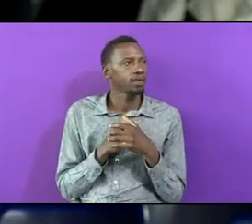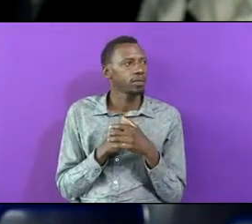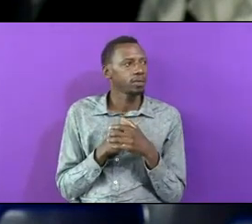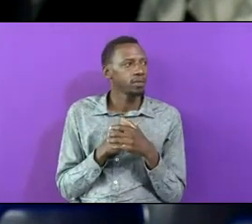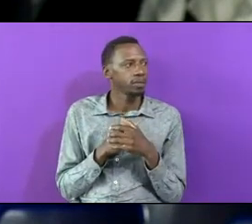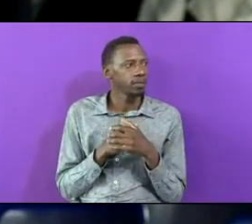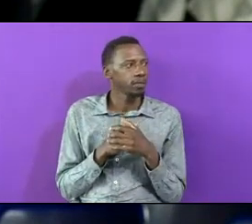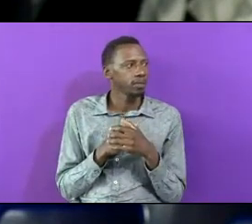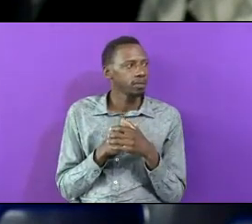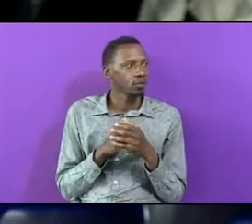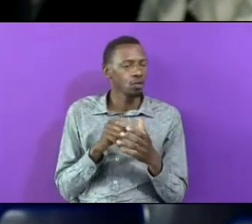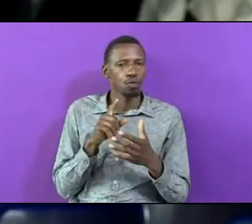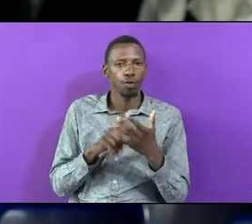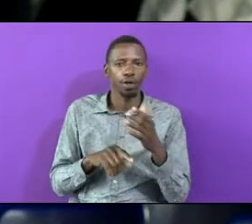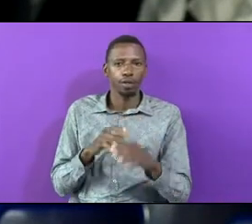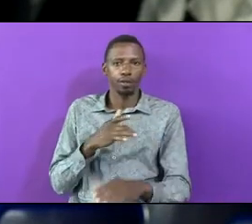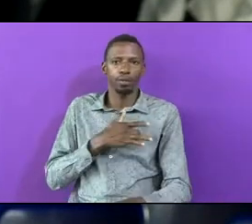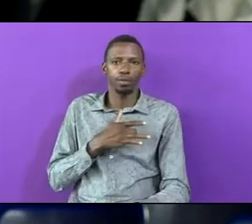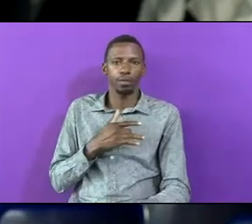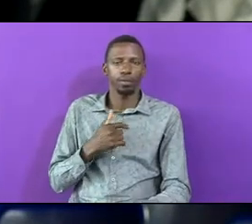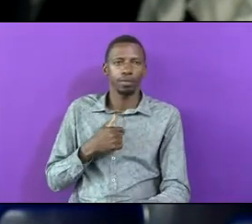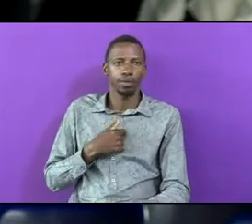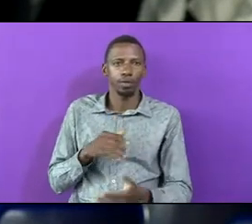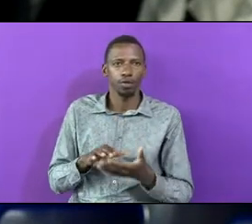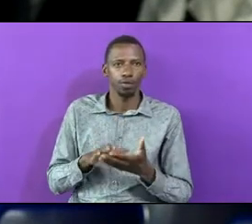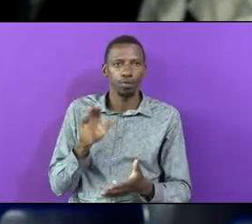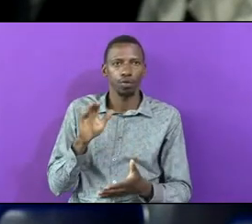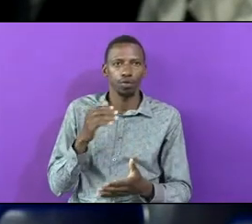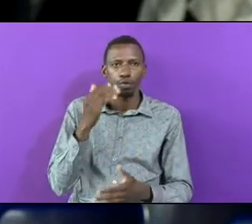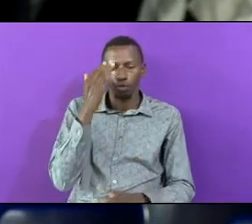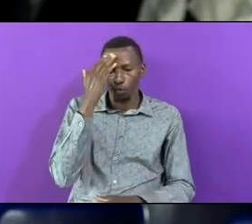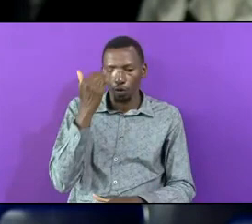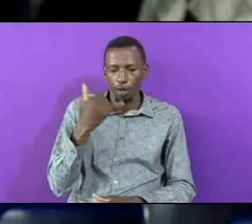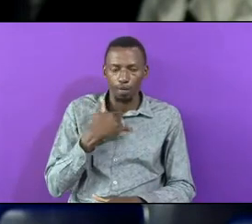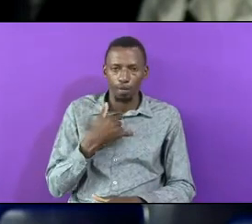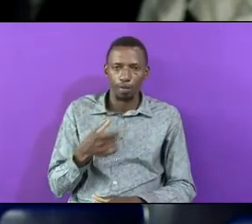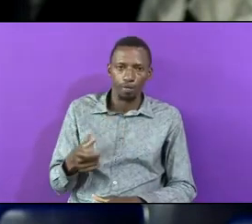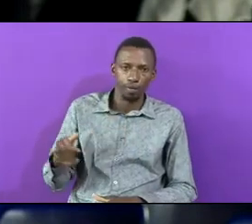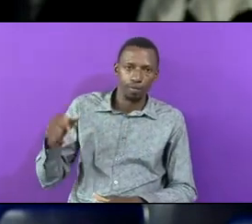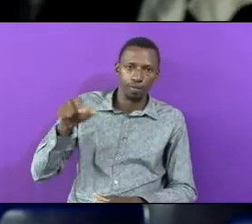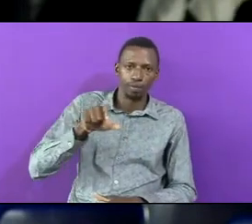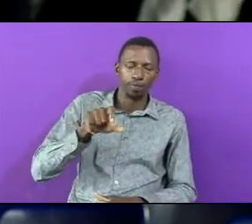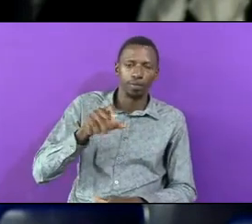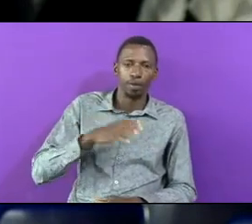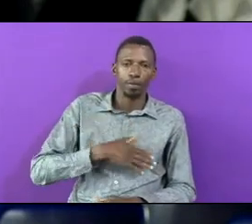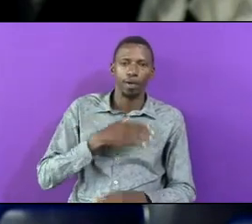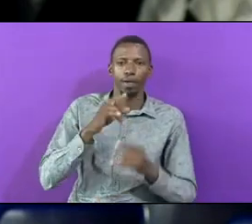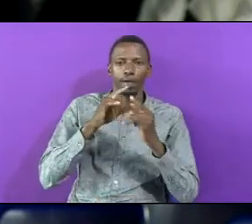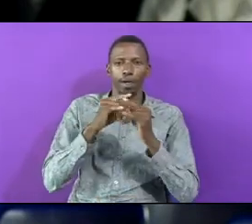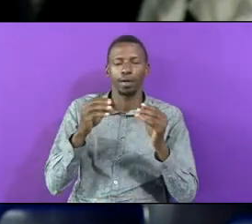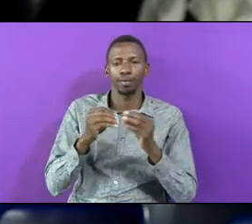Now What Touched Me The Most Why I Had To Increase My Camp Offering